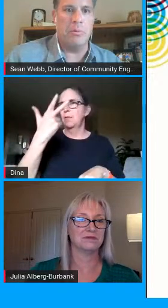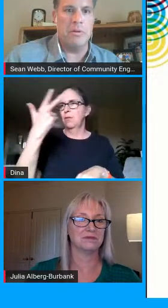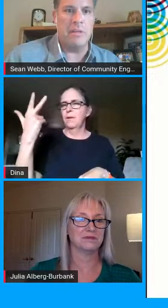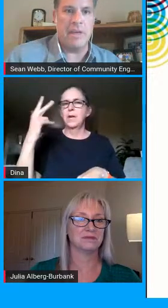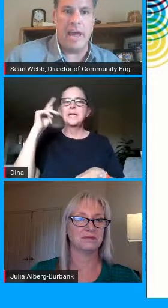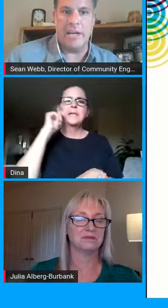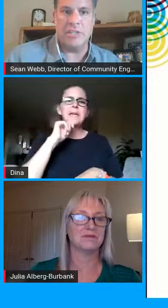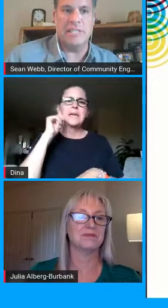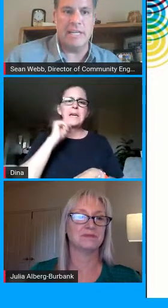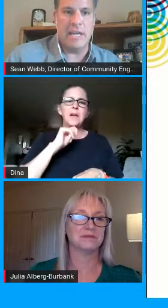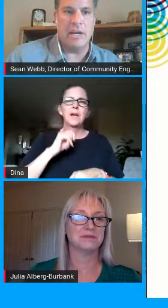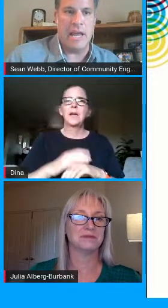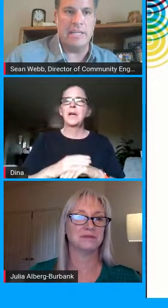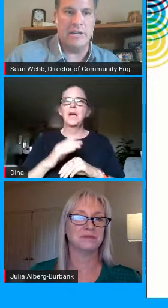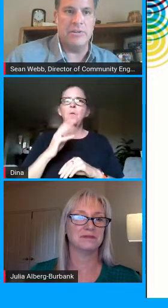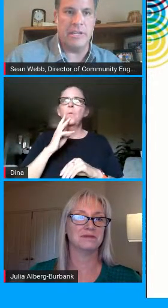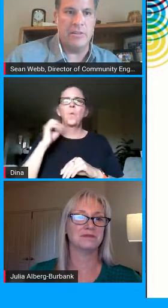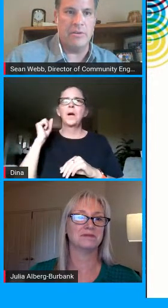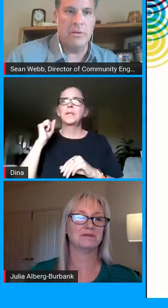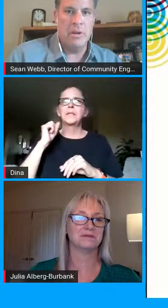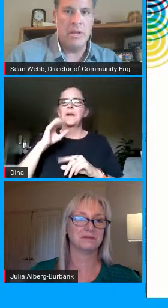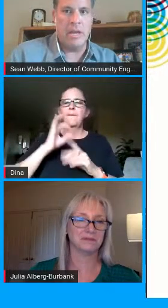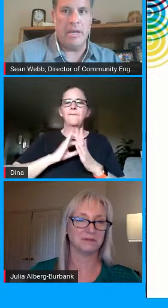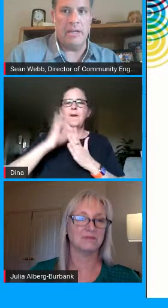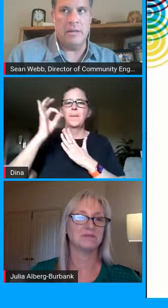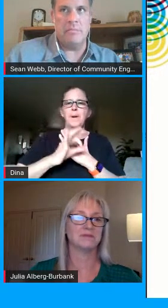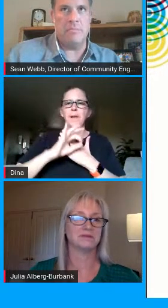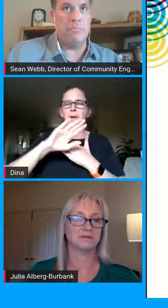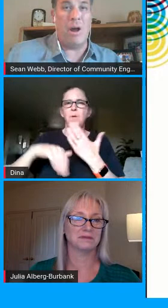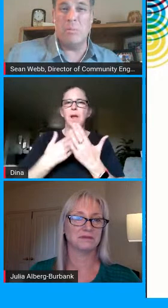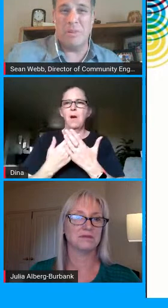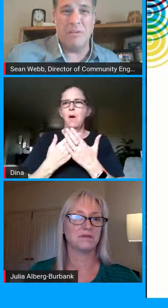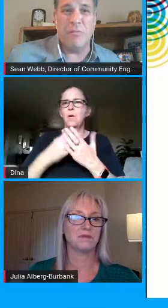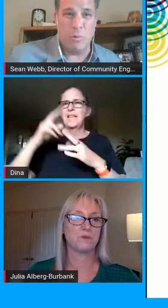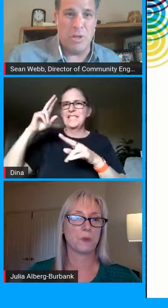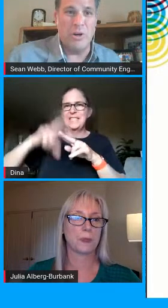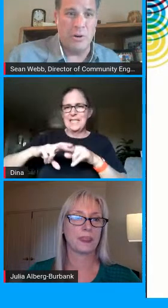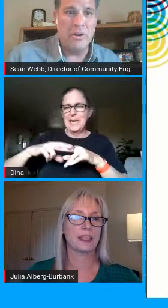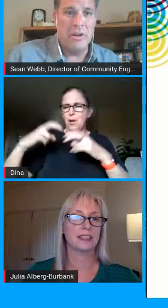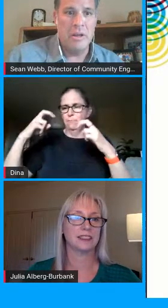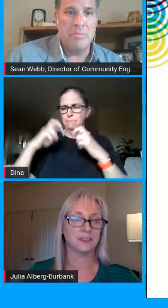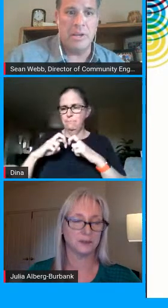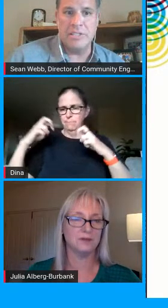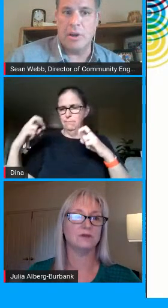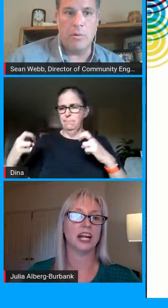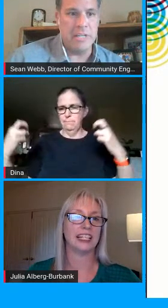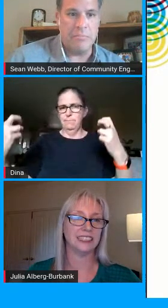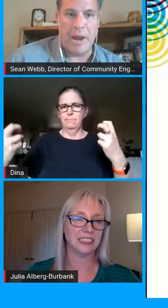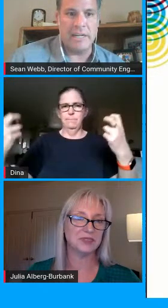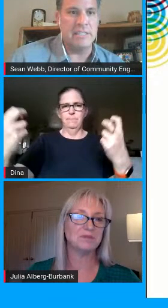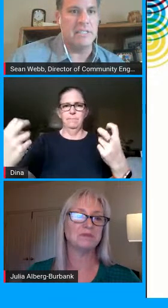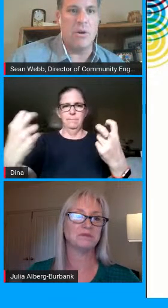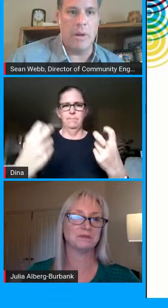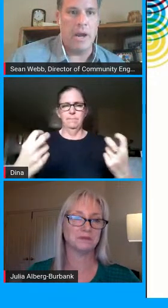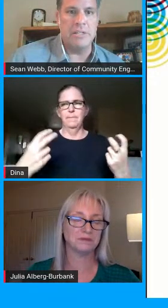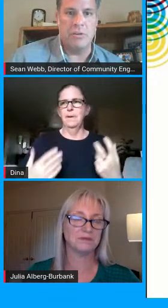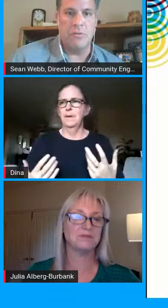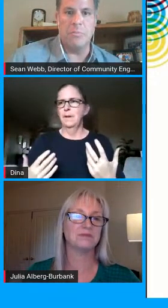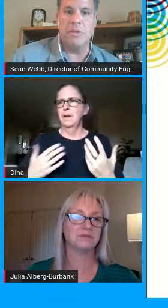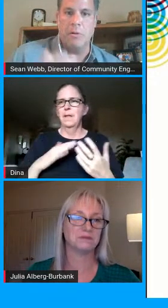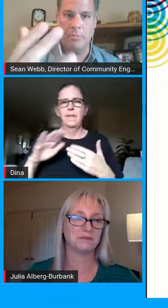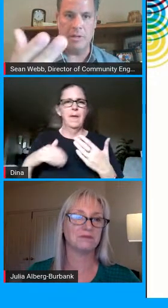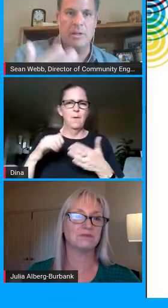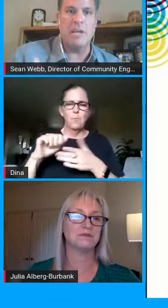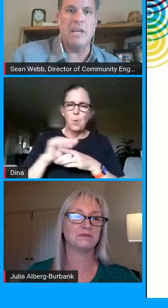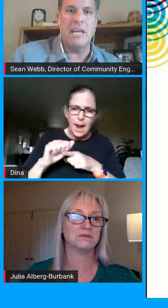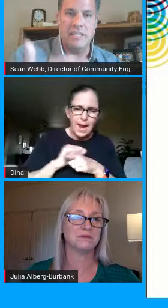until february that they actually sat down and had dinner together and probably a full year because they always have practices going on and so